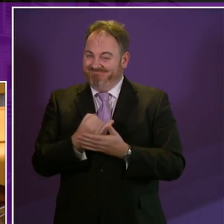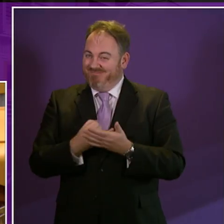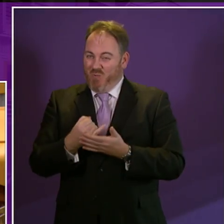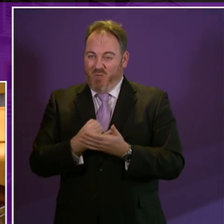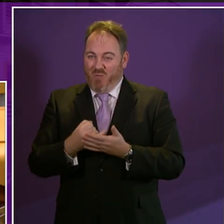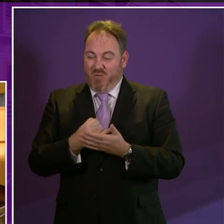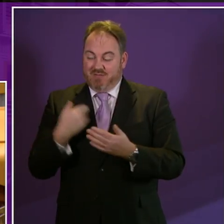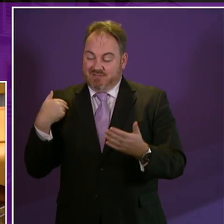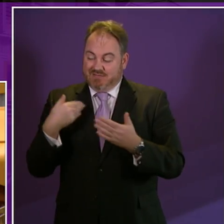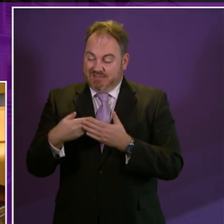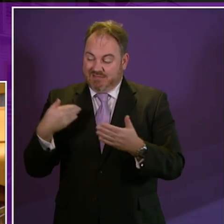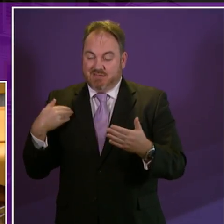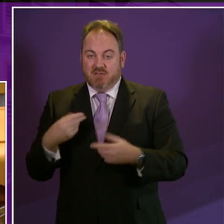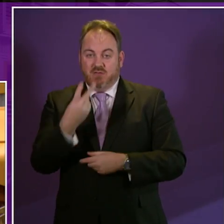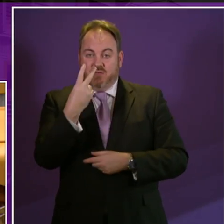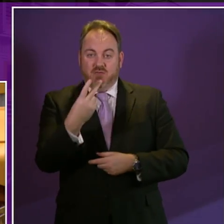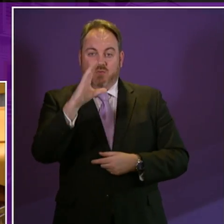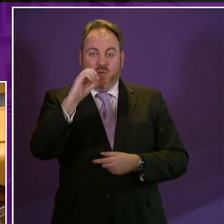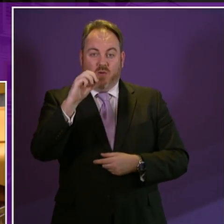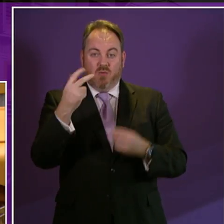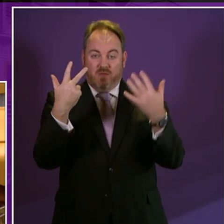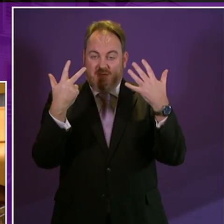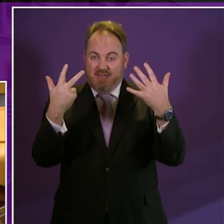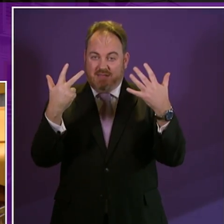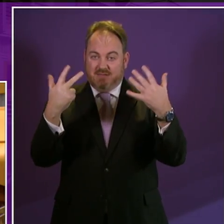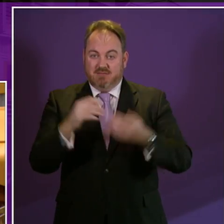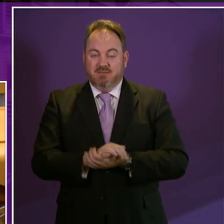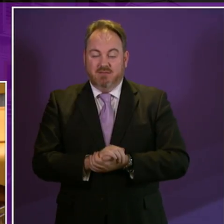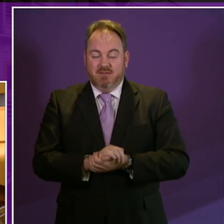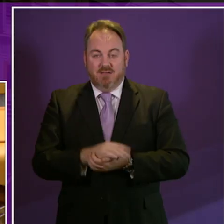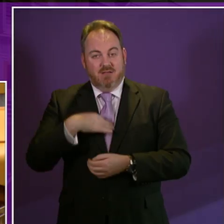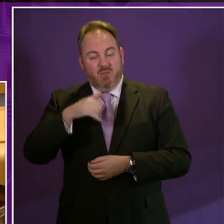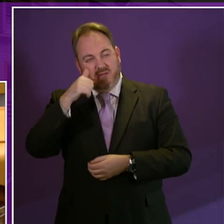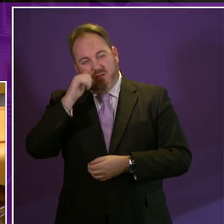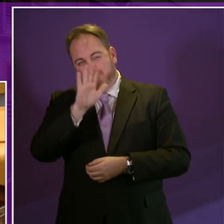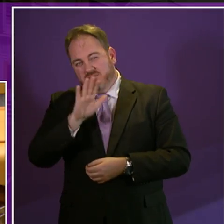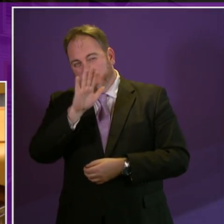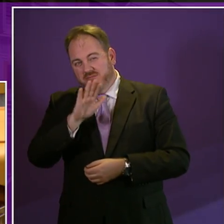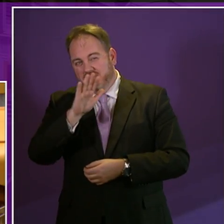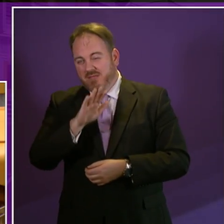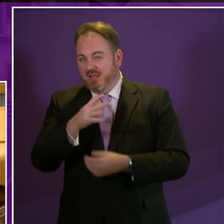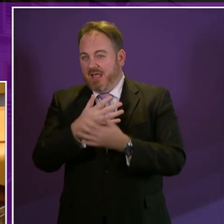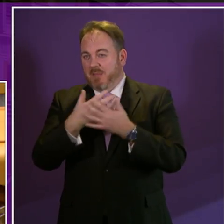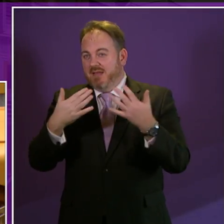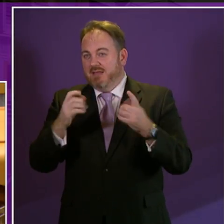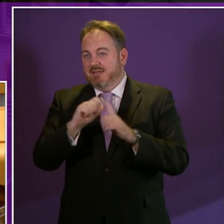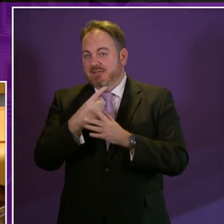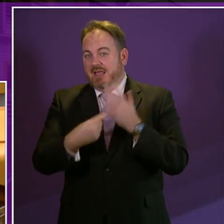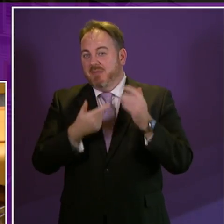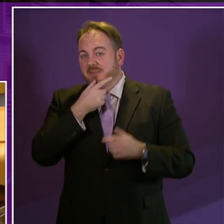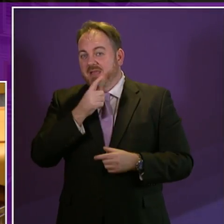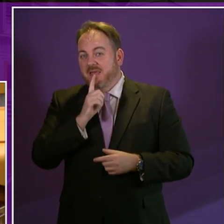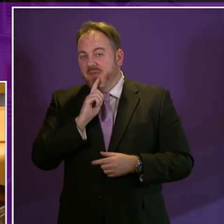2008, the proportion of Scottish working age disabled people in employment has actually fallen from